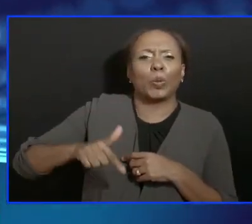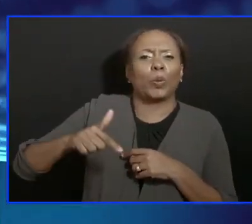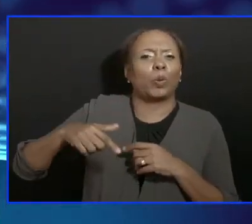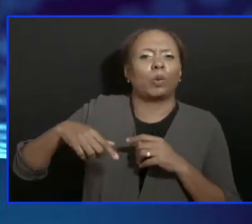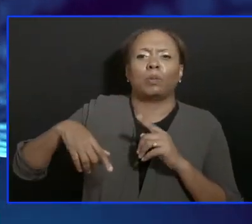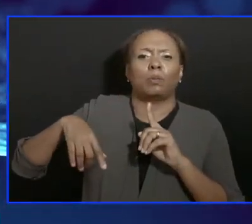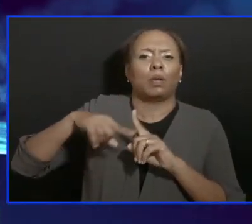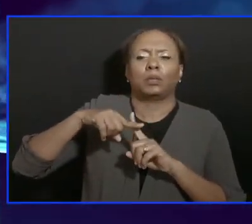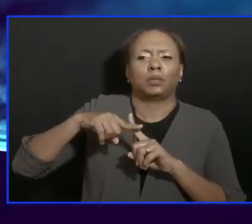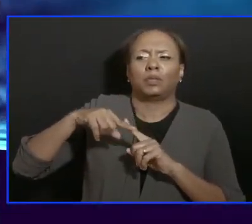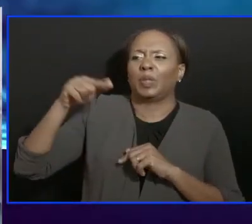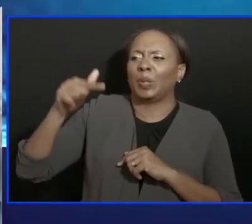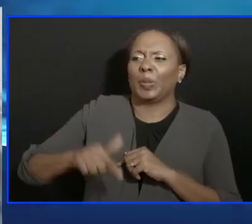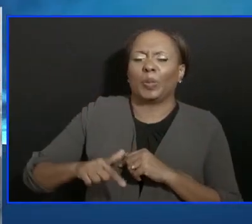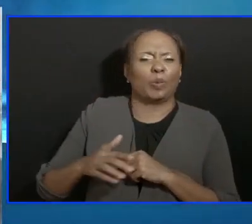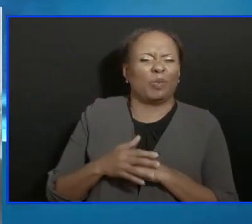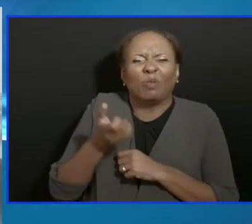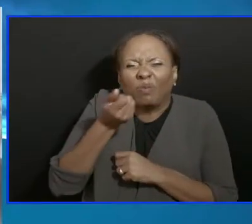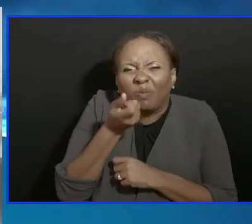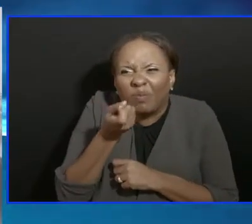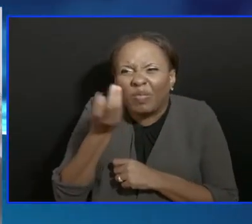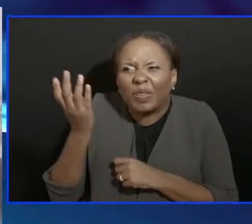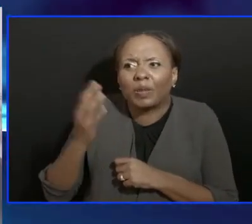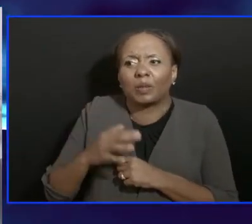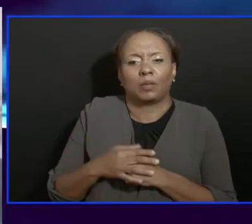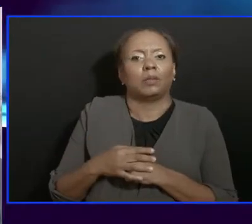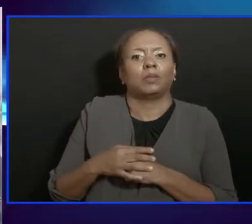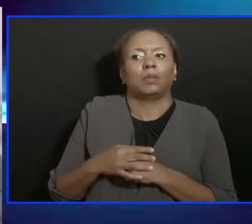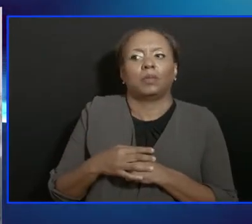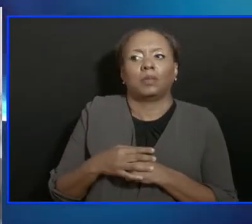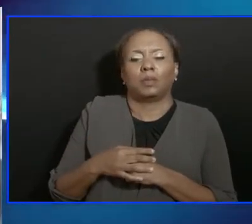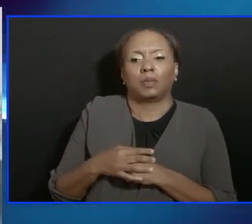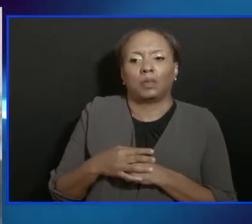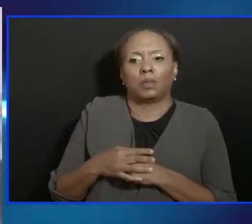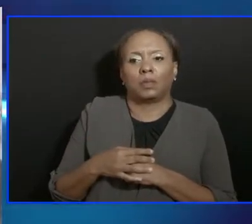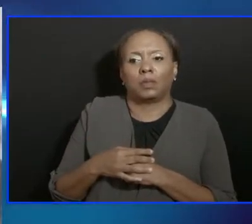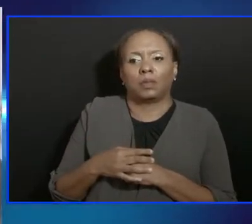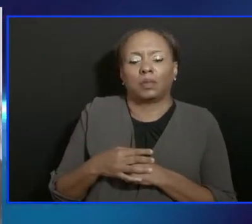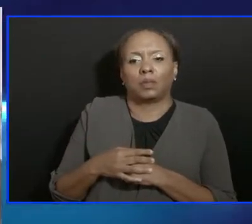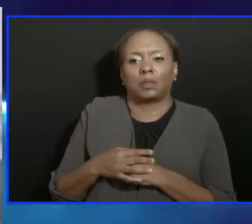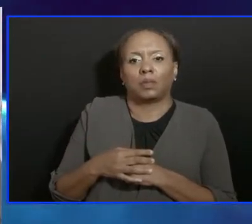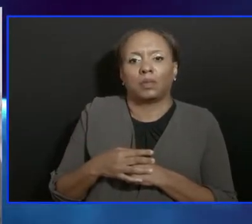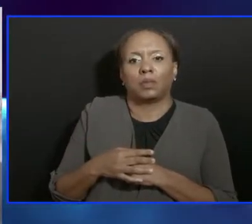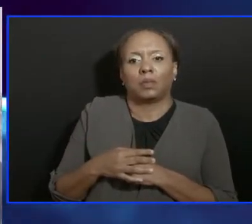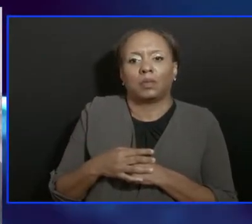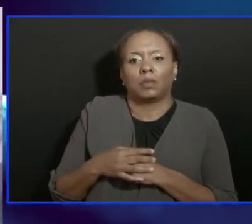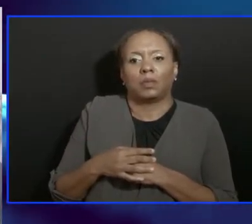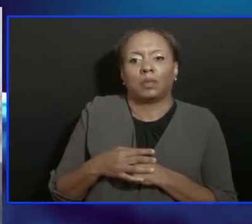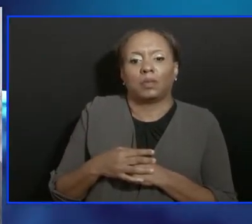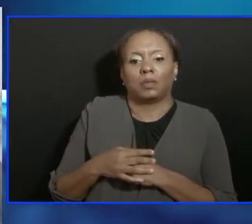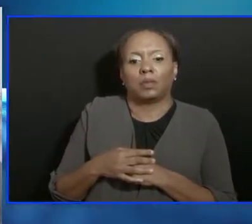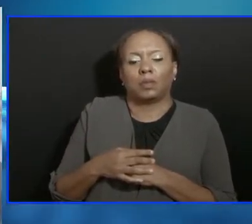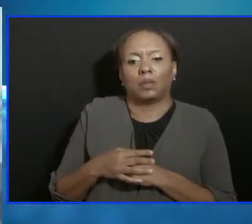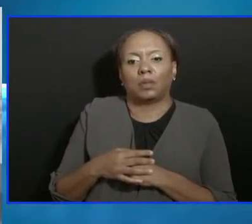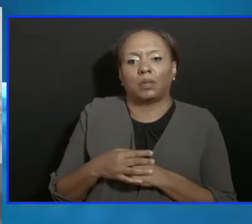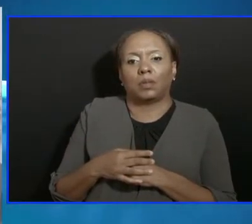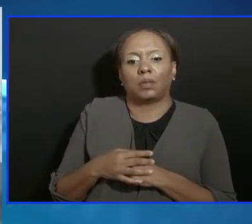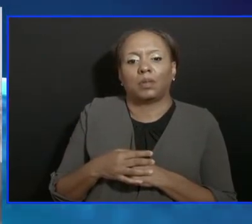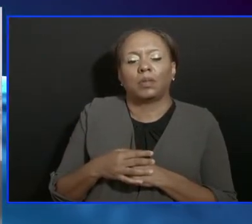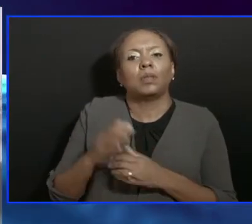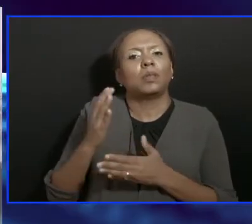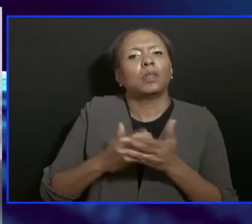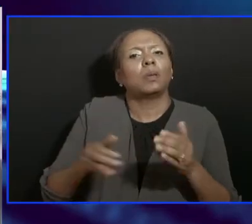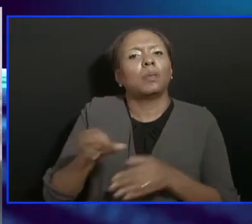an uncontested fact, there are some other variables that have not been quite cleared as